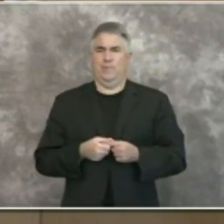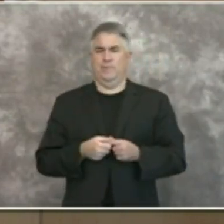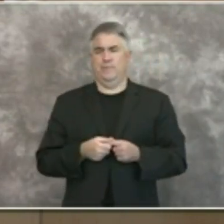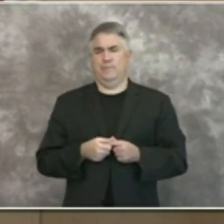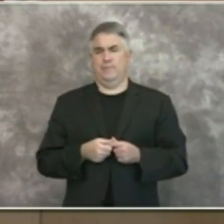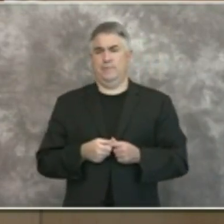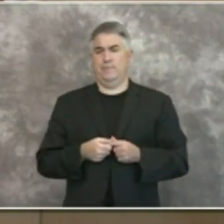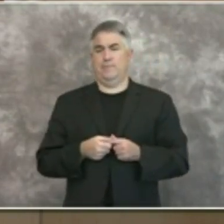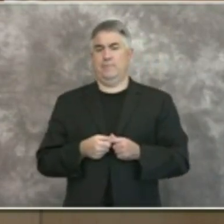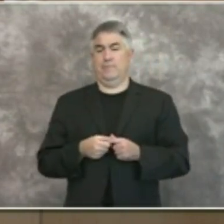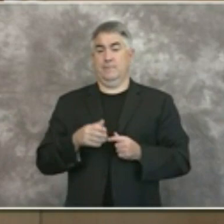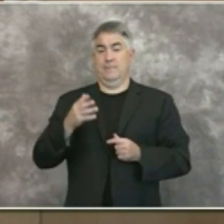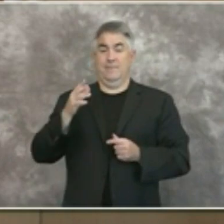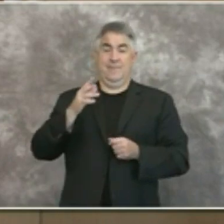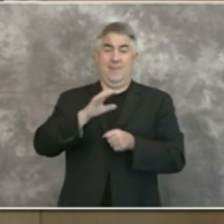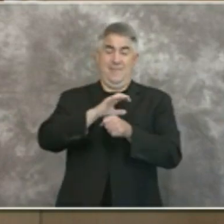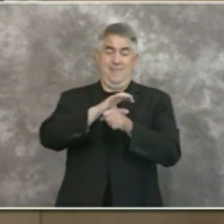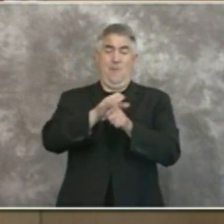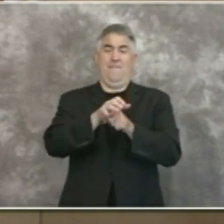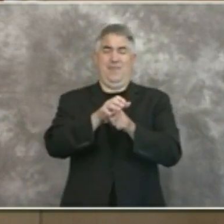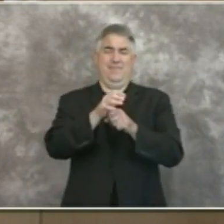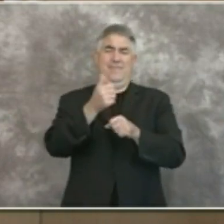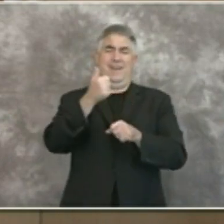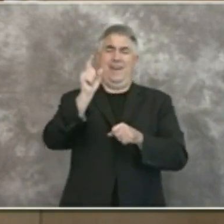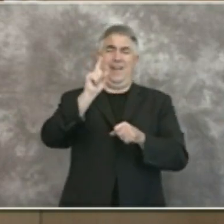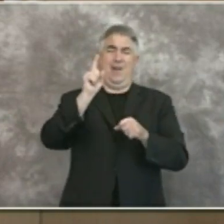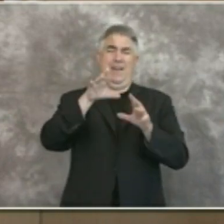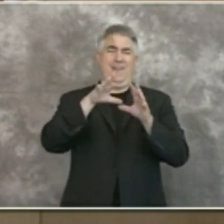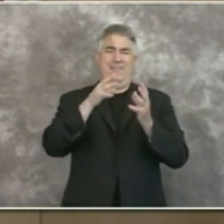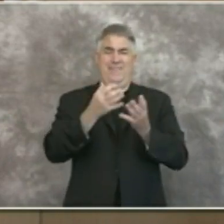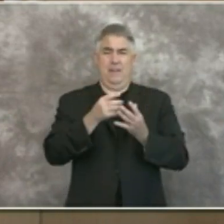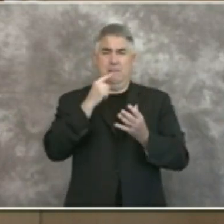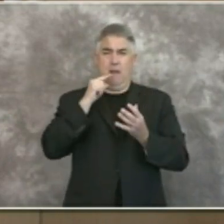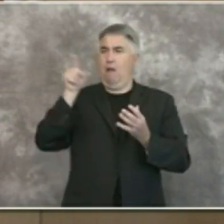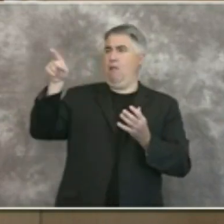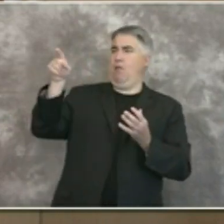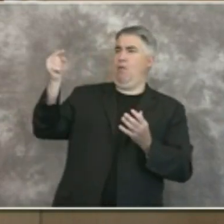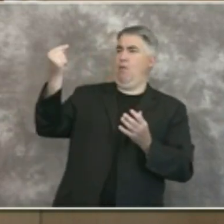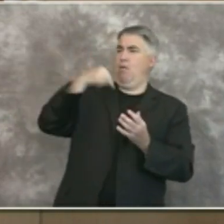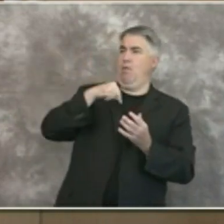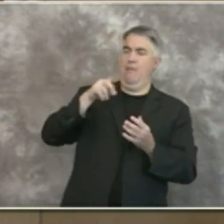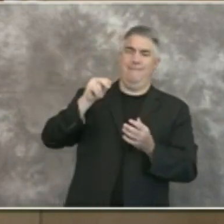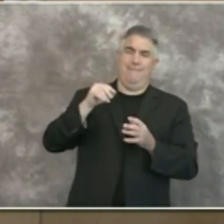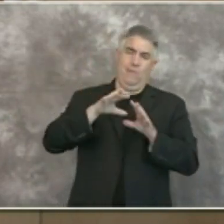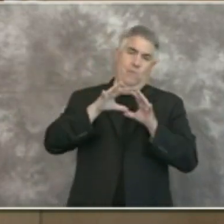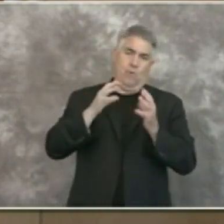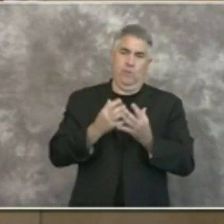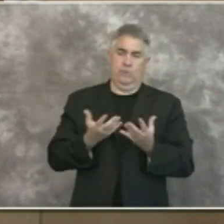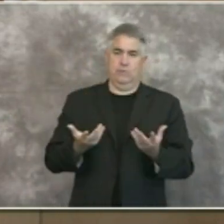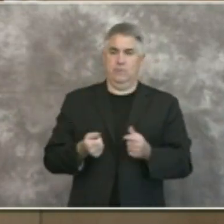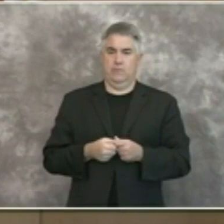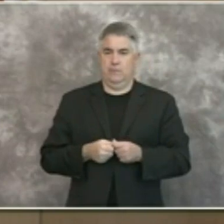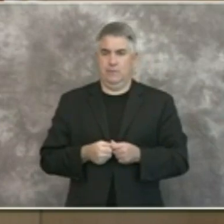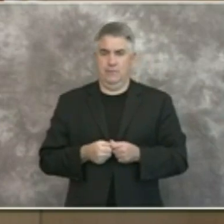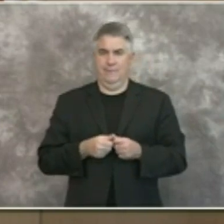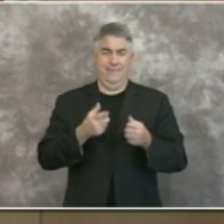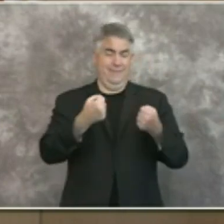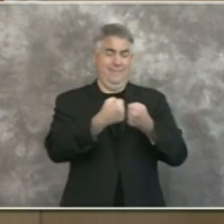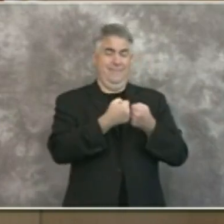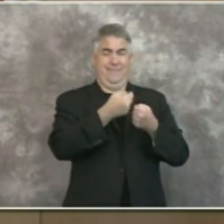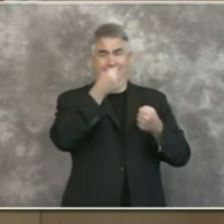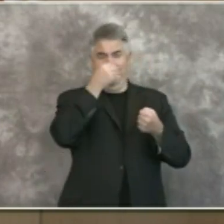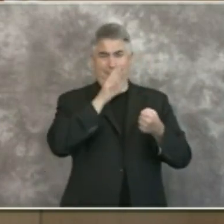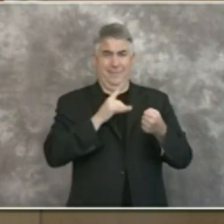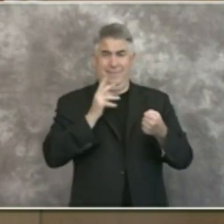travels and the borders knows no uh it has no respect for disease so uh